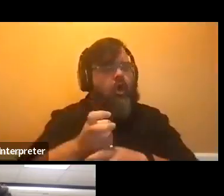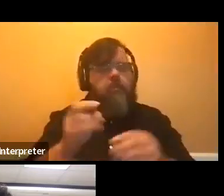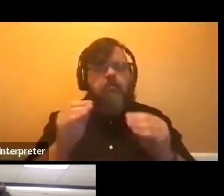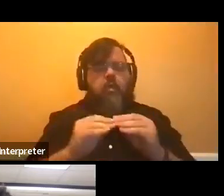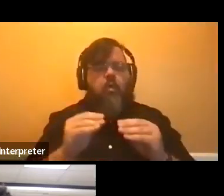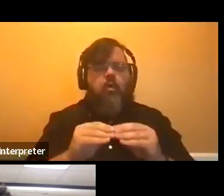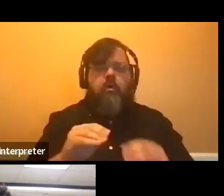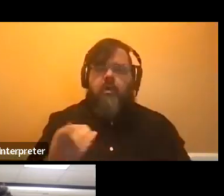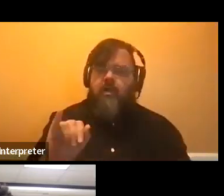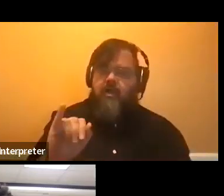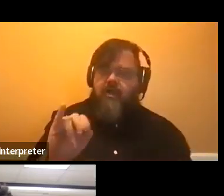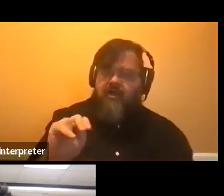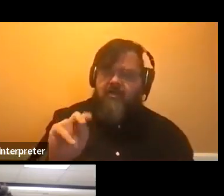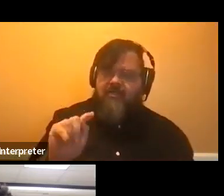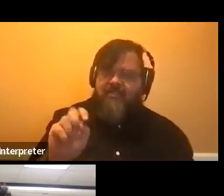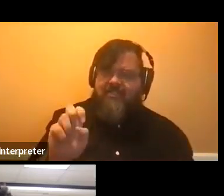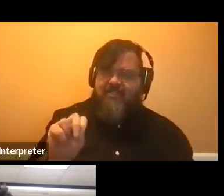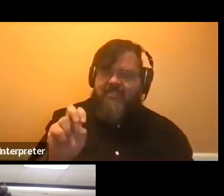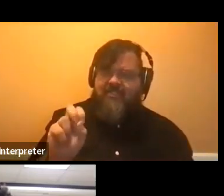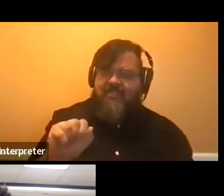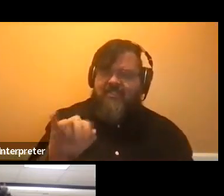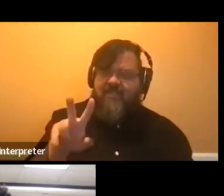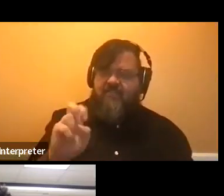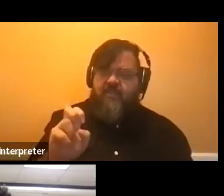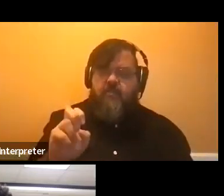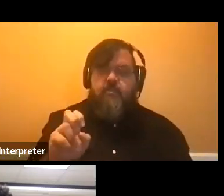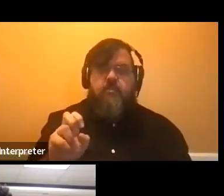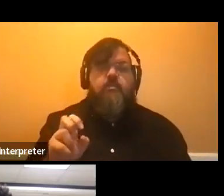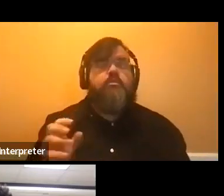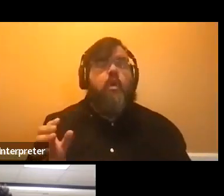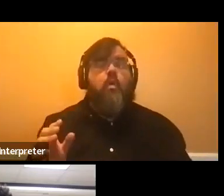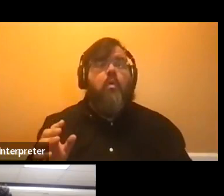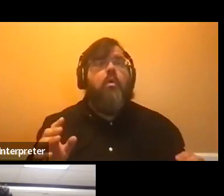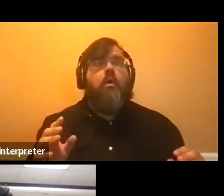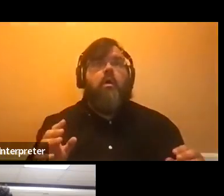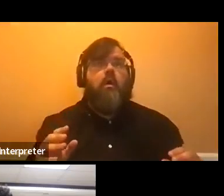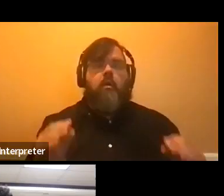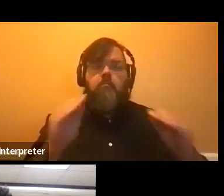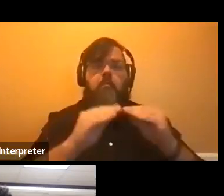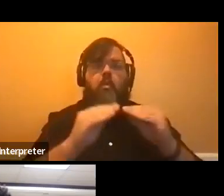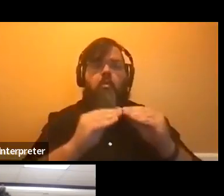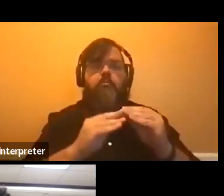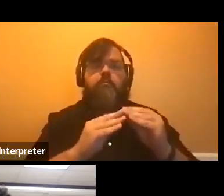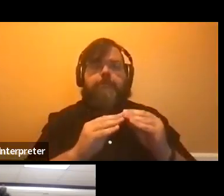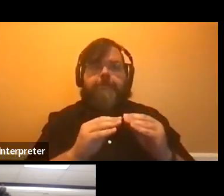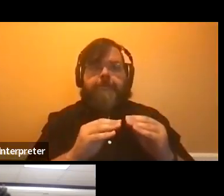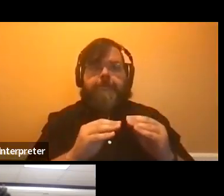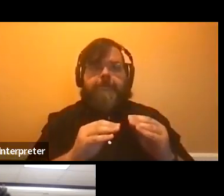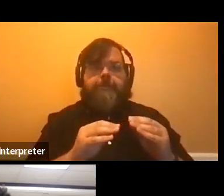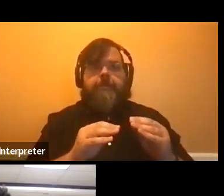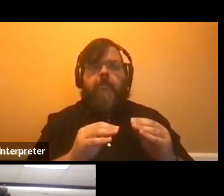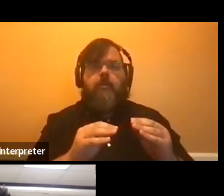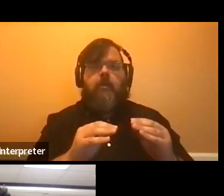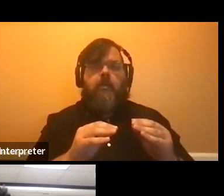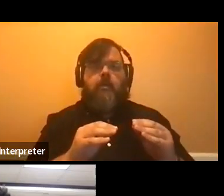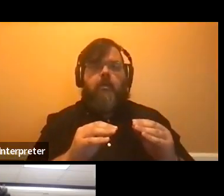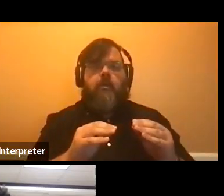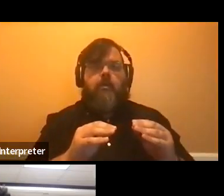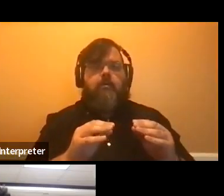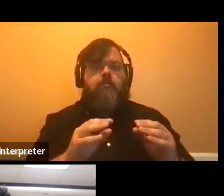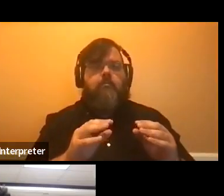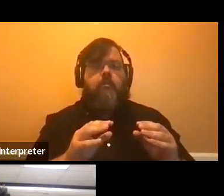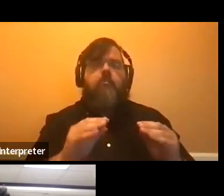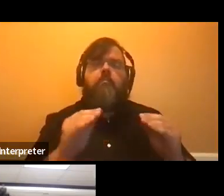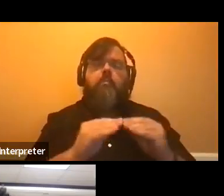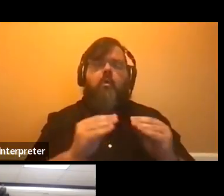having maybe an extra recitation where we, like, just sit and kind of internalize the material and those kinds of things. So I wouldn't say harder. I would say